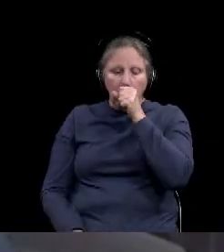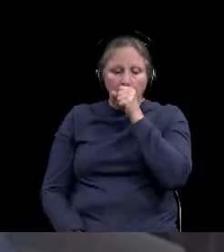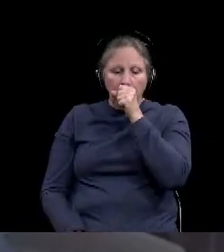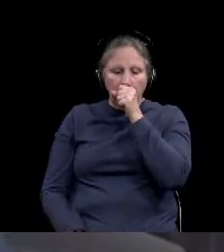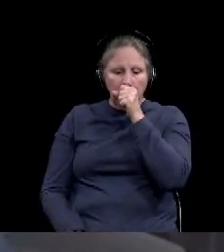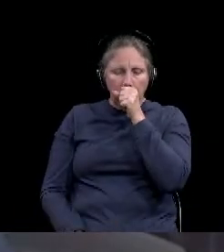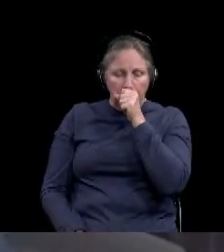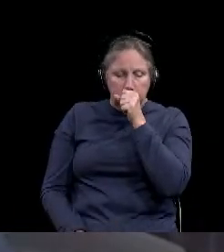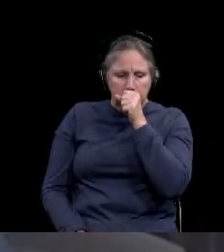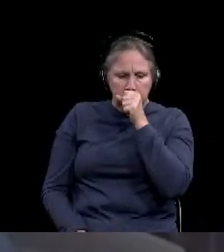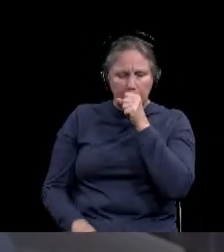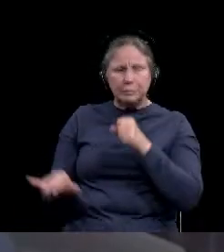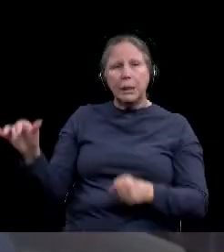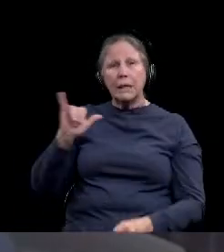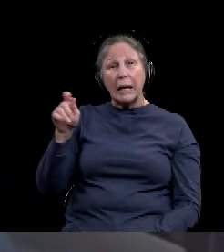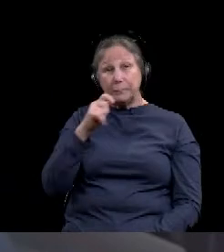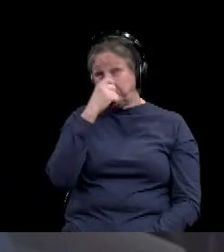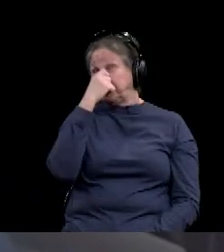swab, uh,